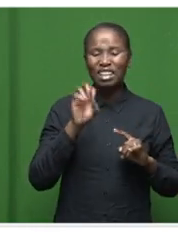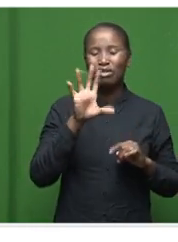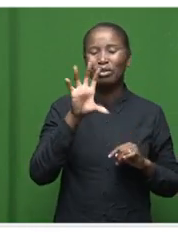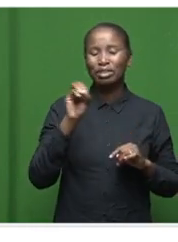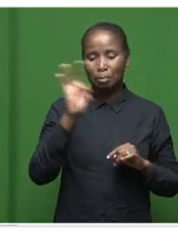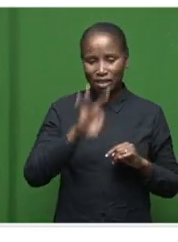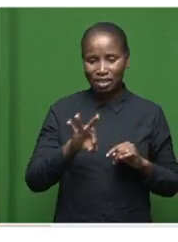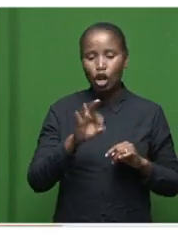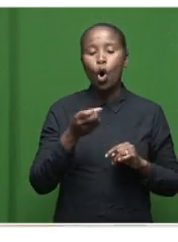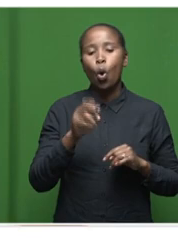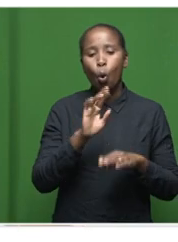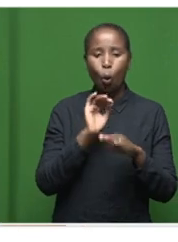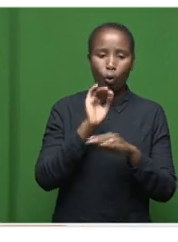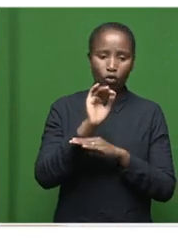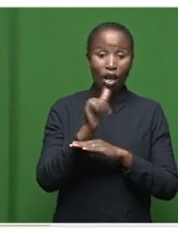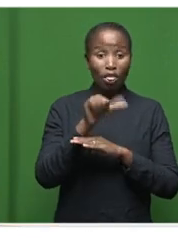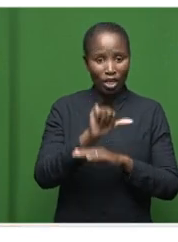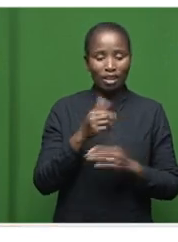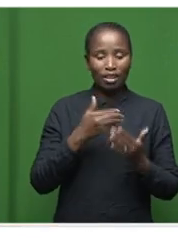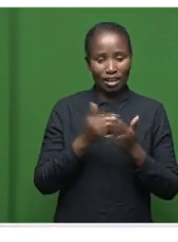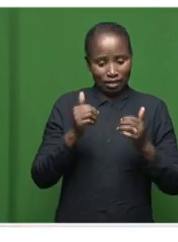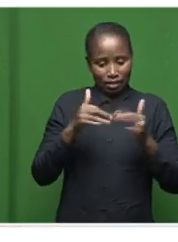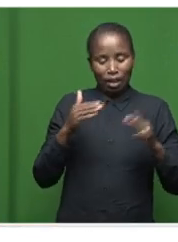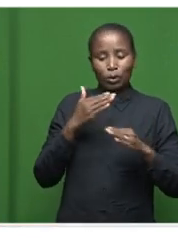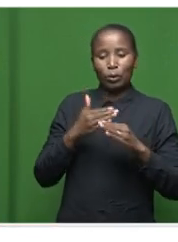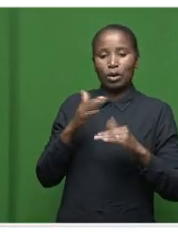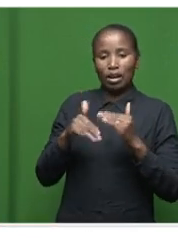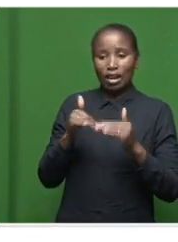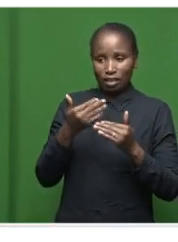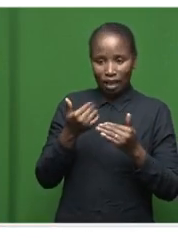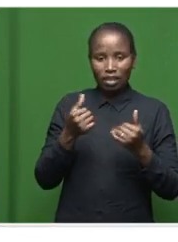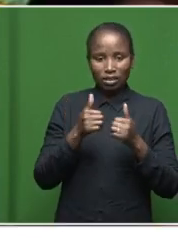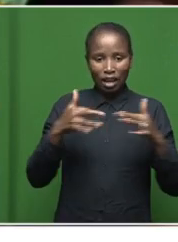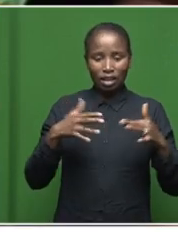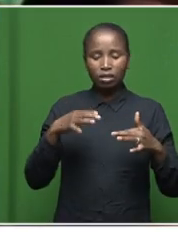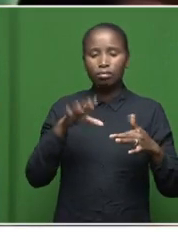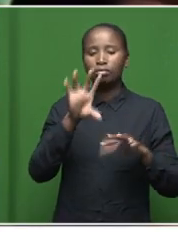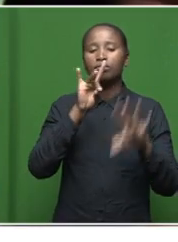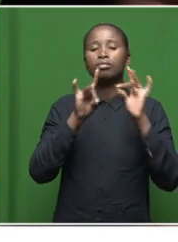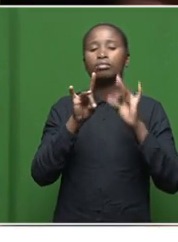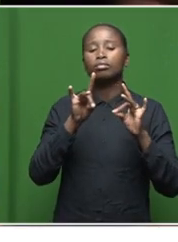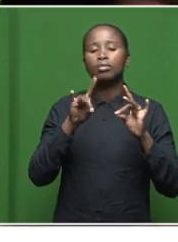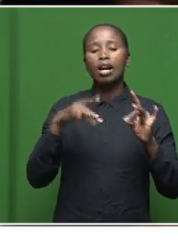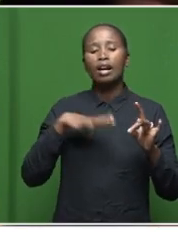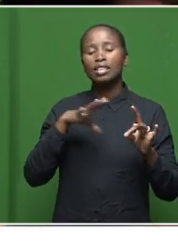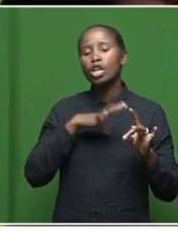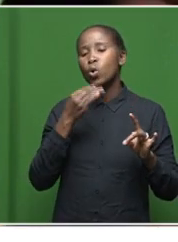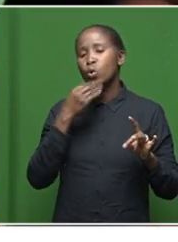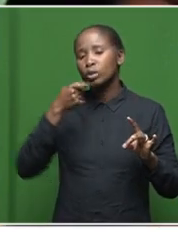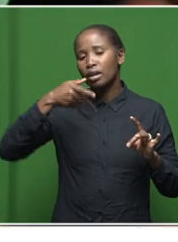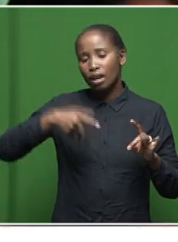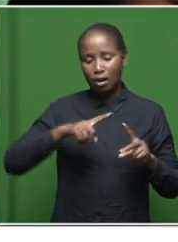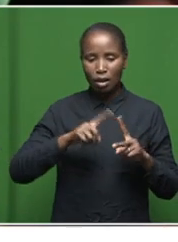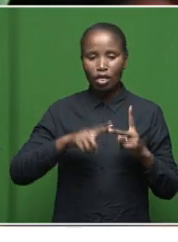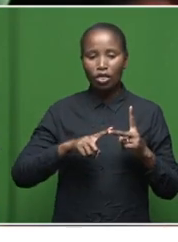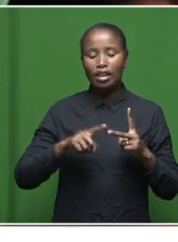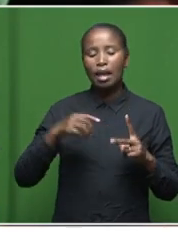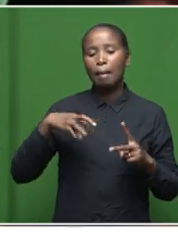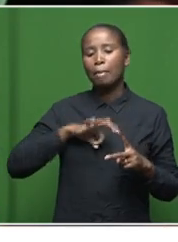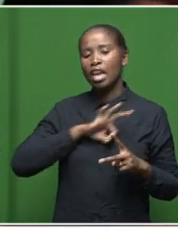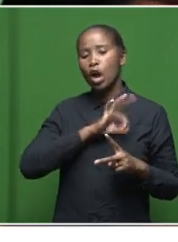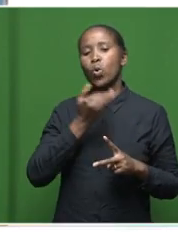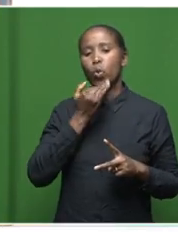or more so that their first order of business will be to elect the council speaker and the council mayor or the Municipal Mayor.